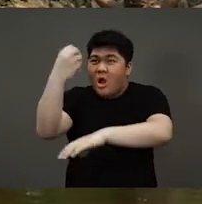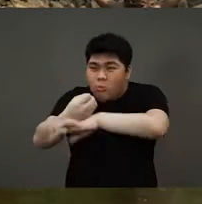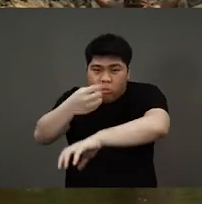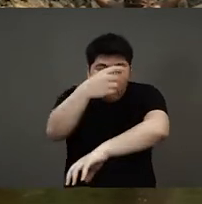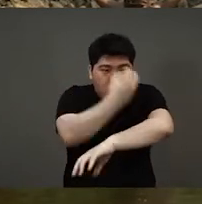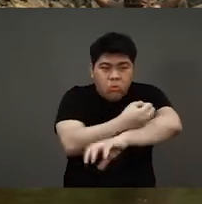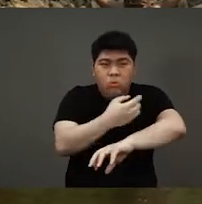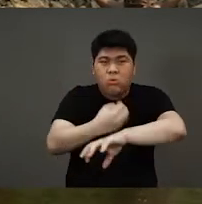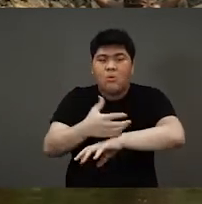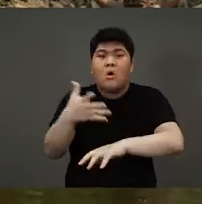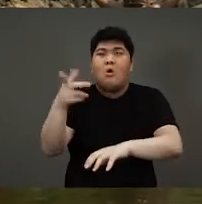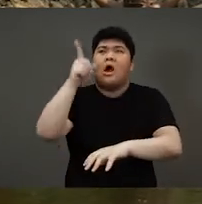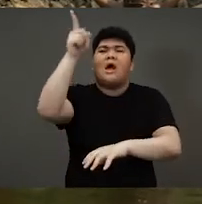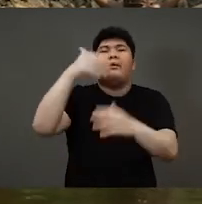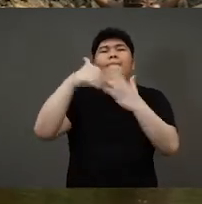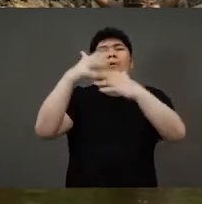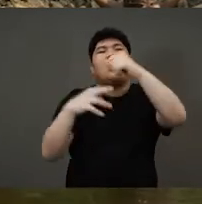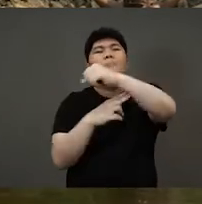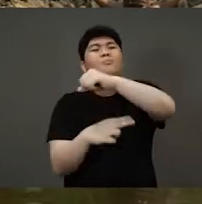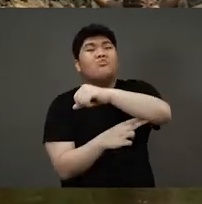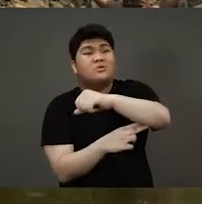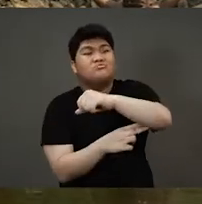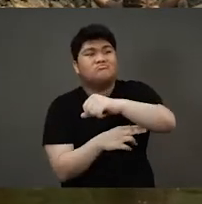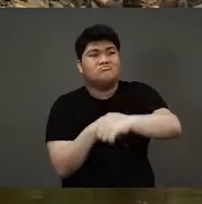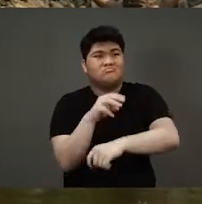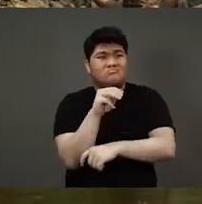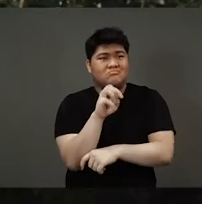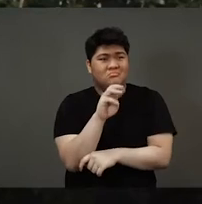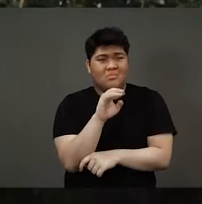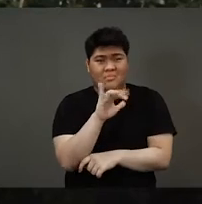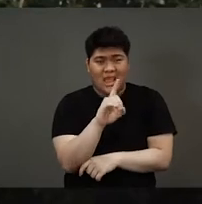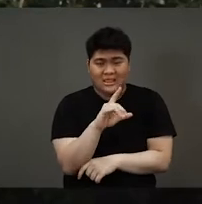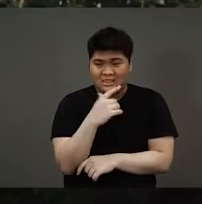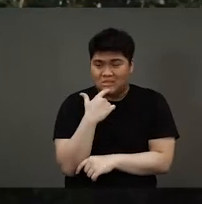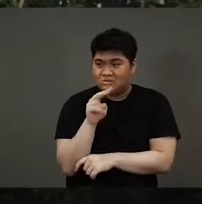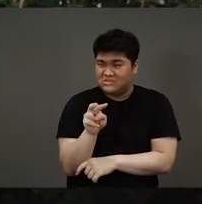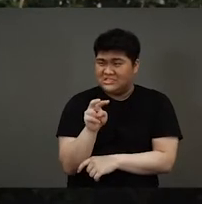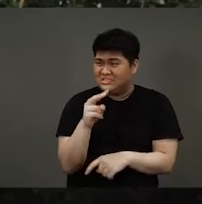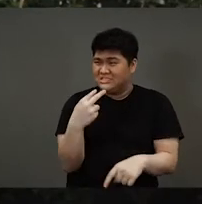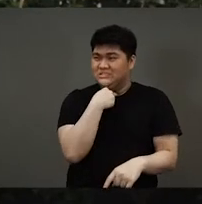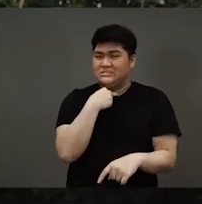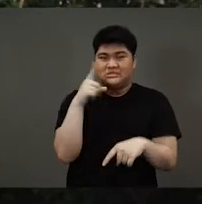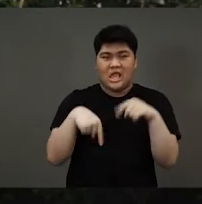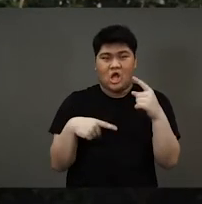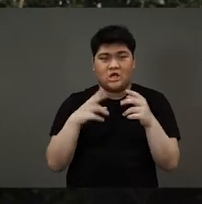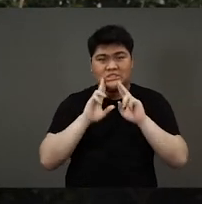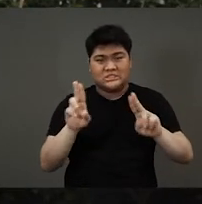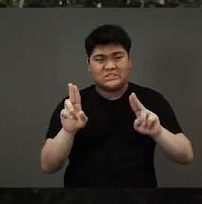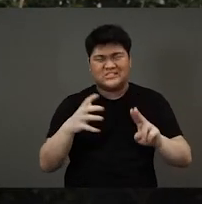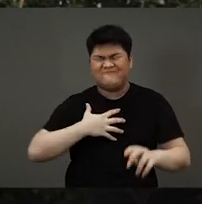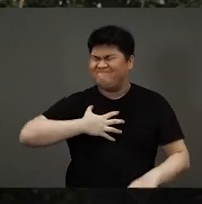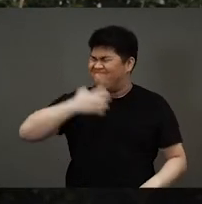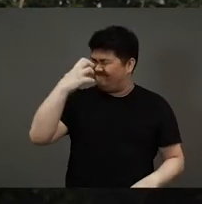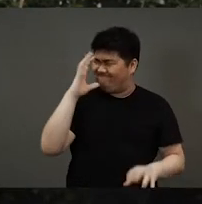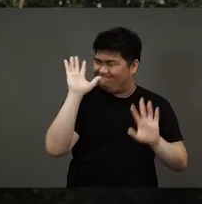building their stone bridge. Now the mermaid princess, she couldn't sing and dance. And when she couldn't sing and dance, she